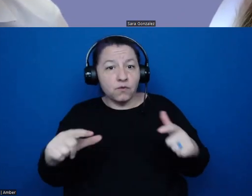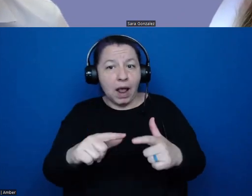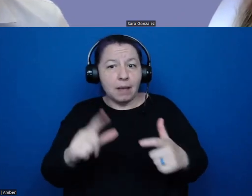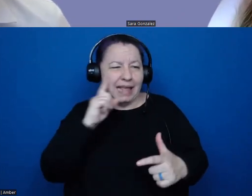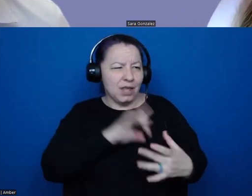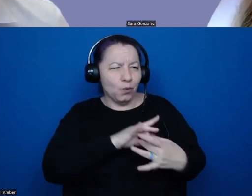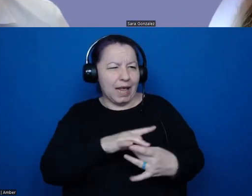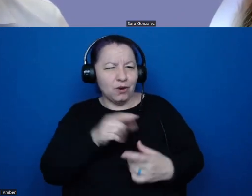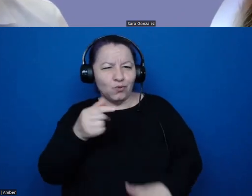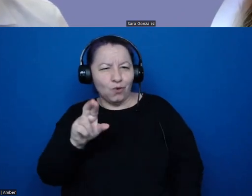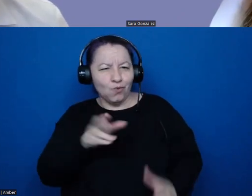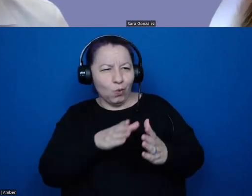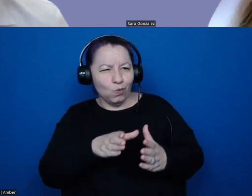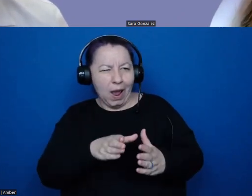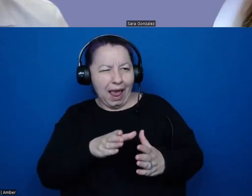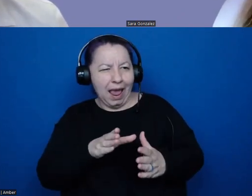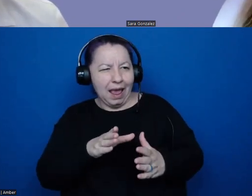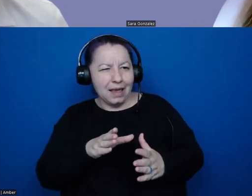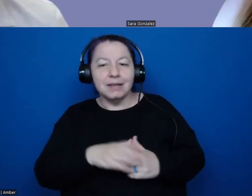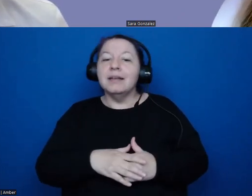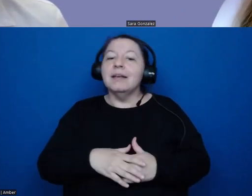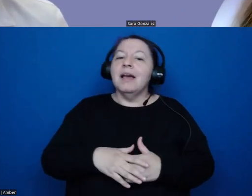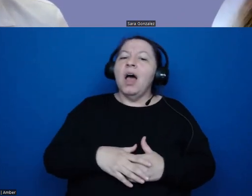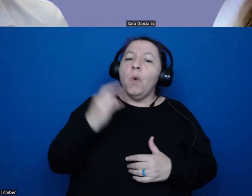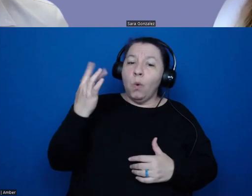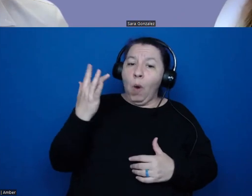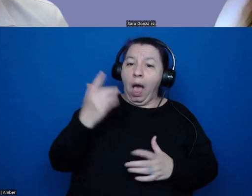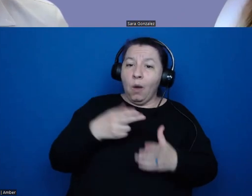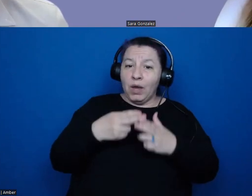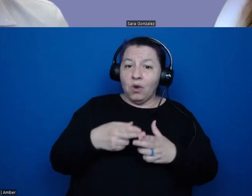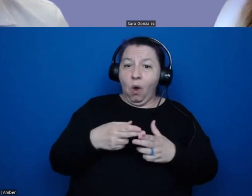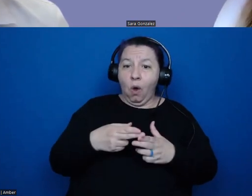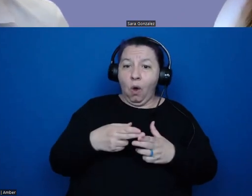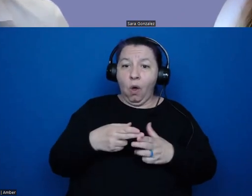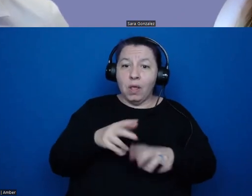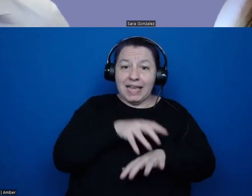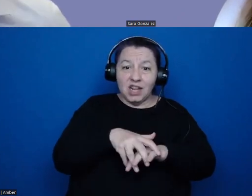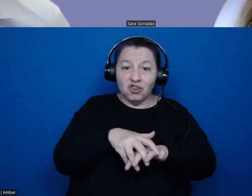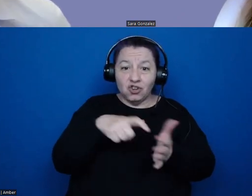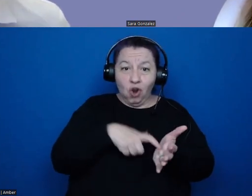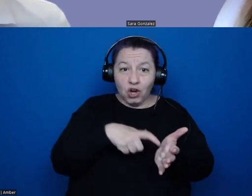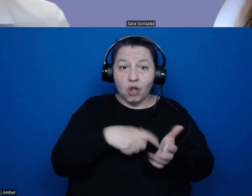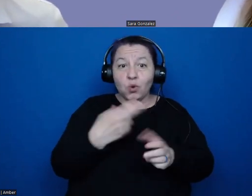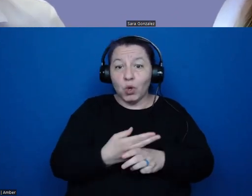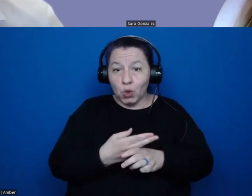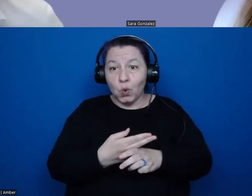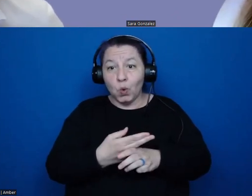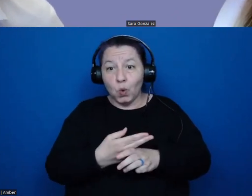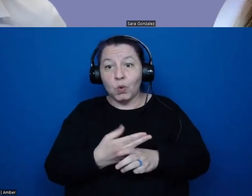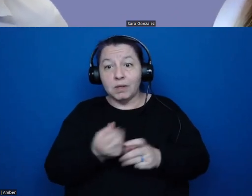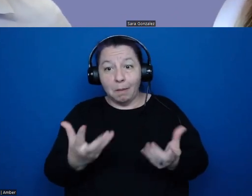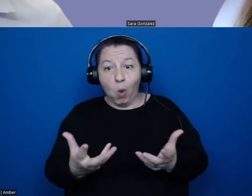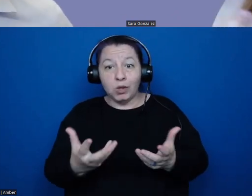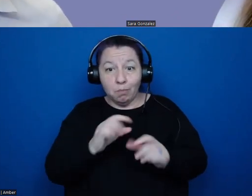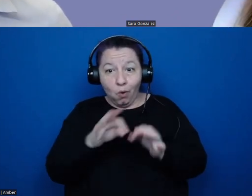Just curious. Yeah. Well, the reason why we call indigenous archaeologies and we use the plural form of it is that because each